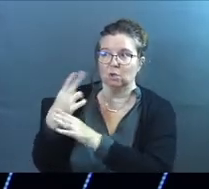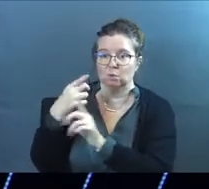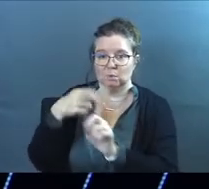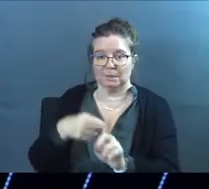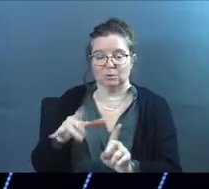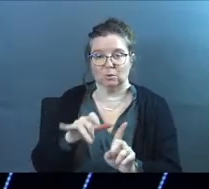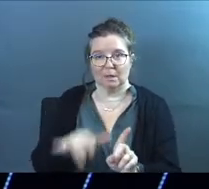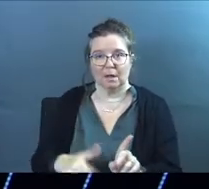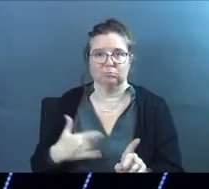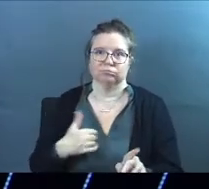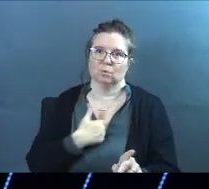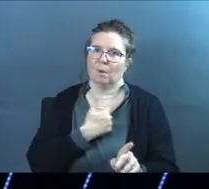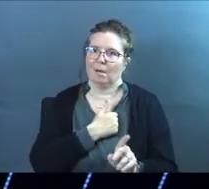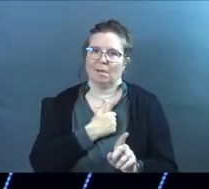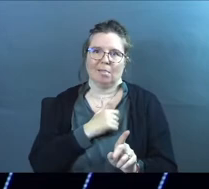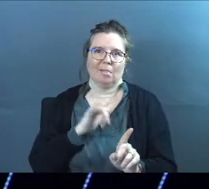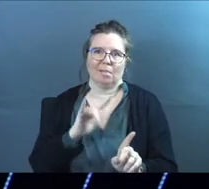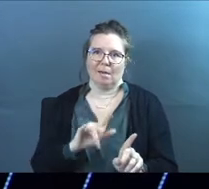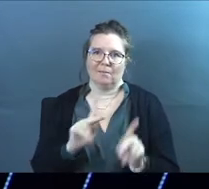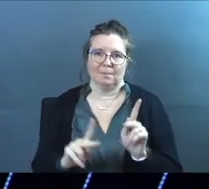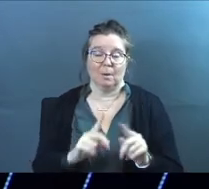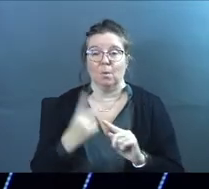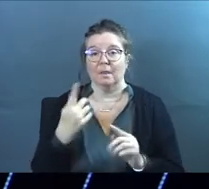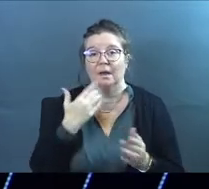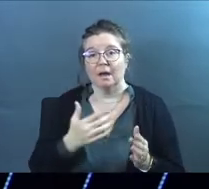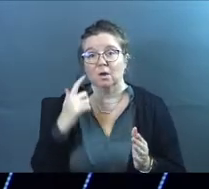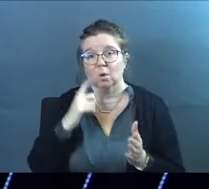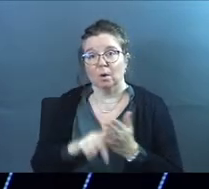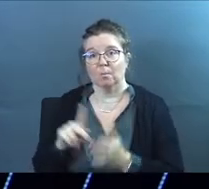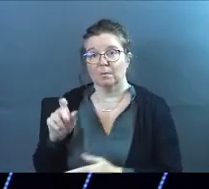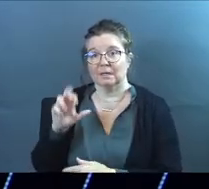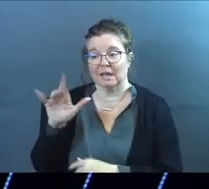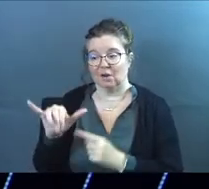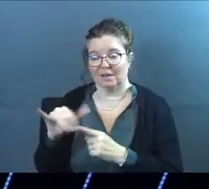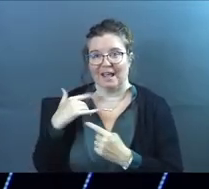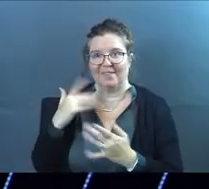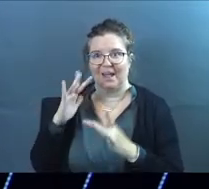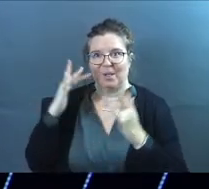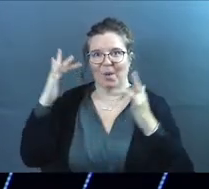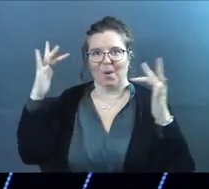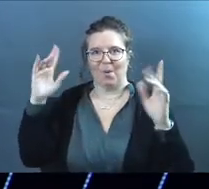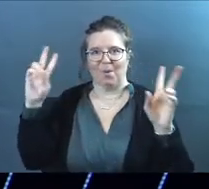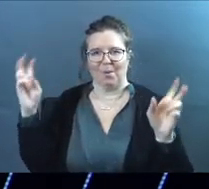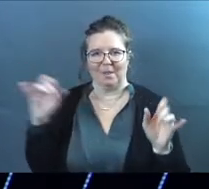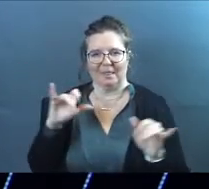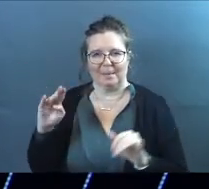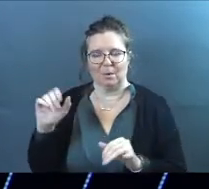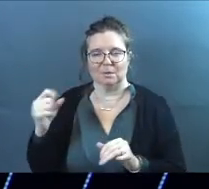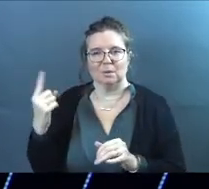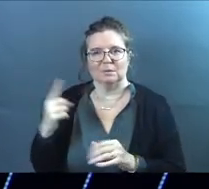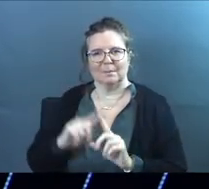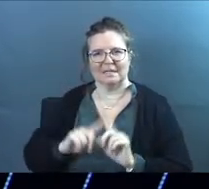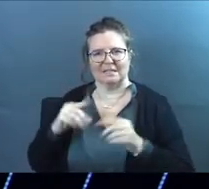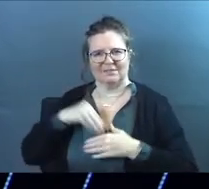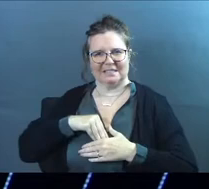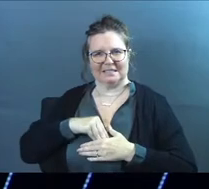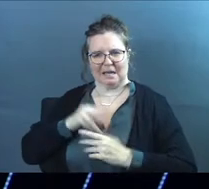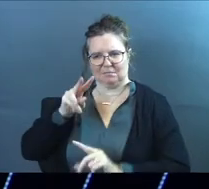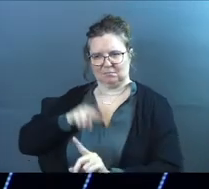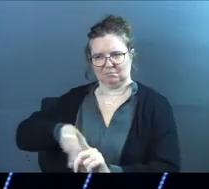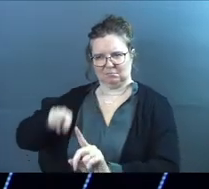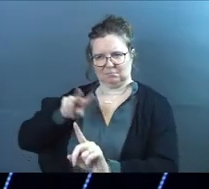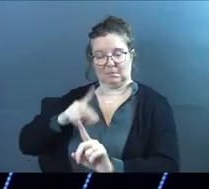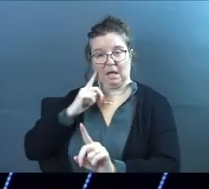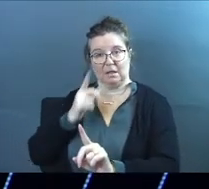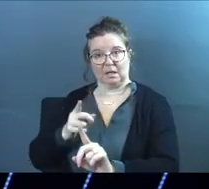do that. So I love these people. The one thing I noticed about Kerry is he had that glow like Moses. There was something different about him.